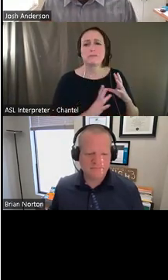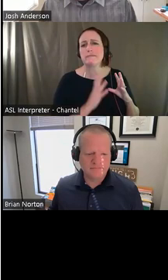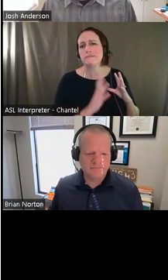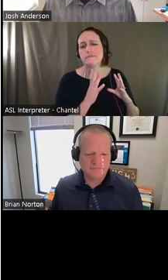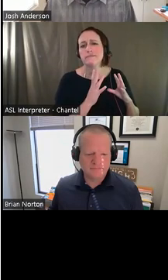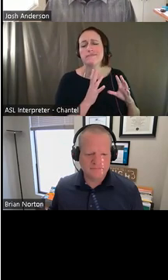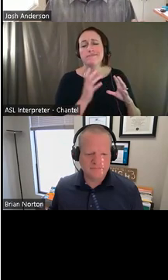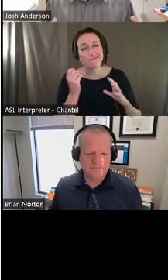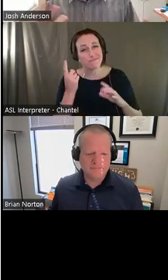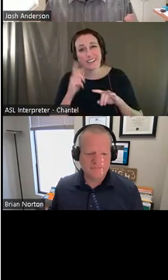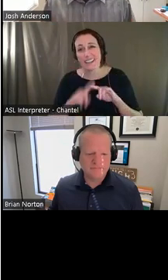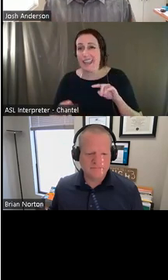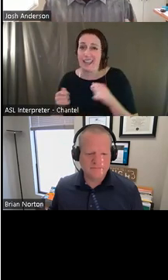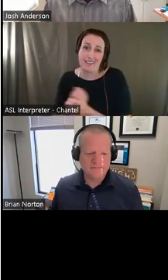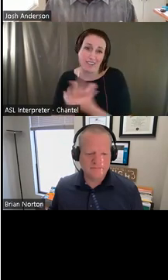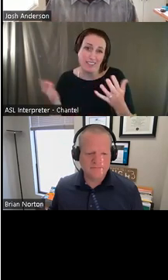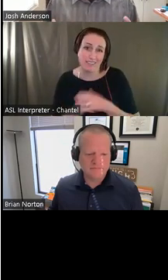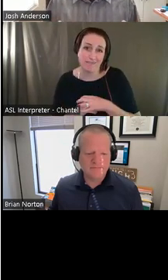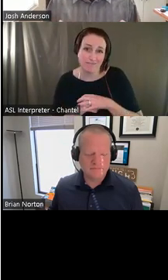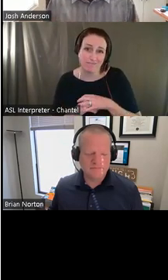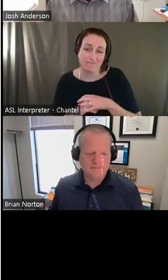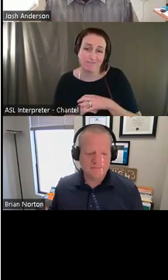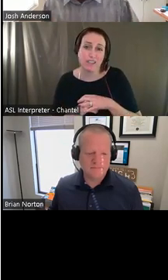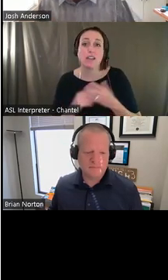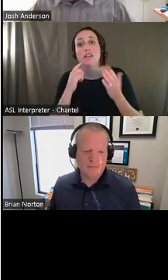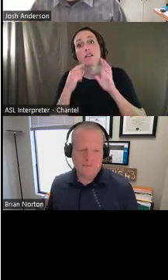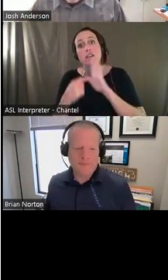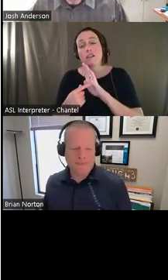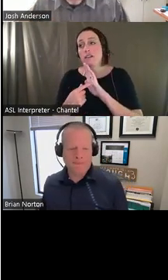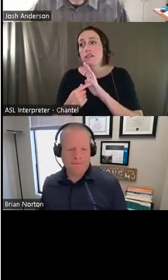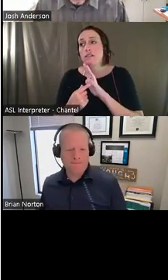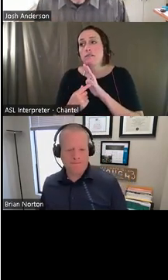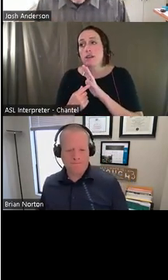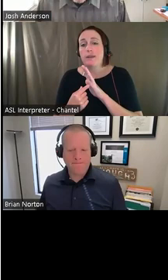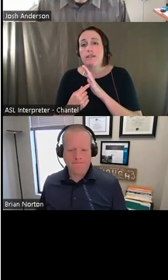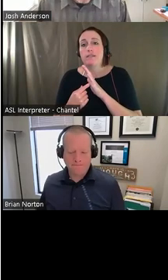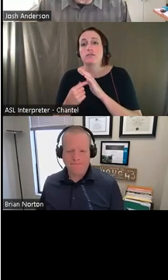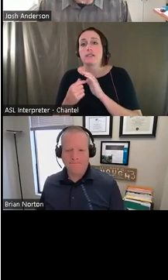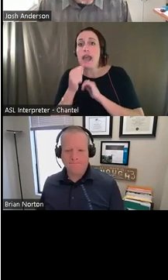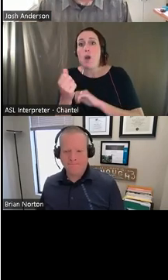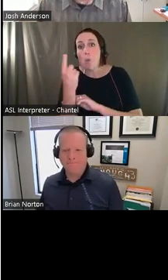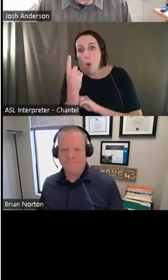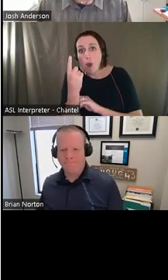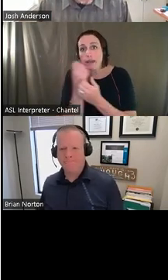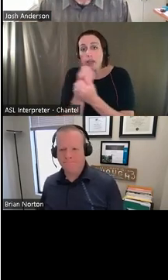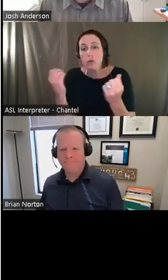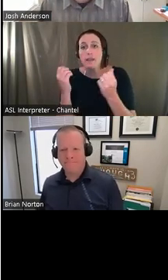everything. Uh, there's not a piece of assistive technology to accommodate every single need. Uh, there's, there's times that it's not the,